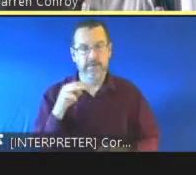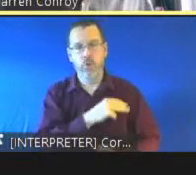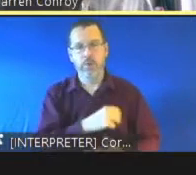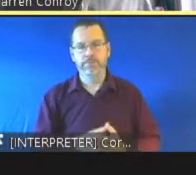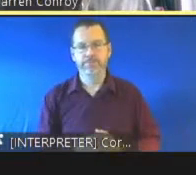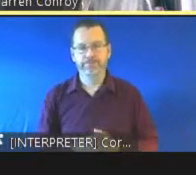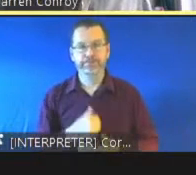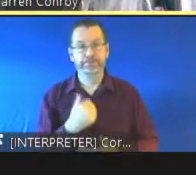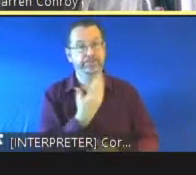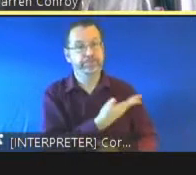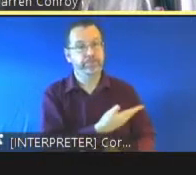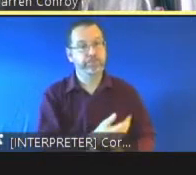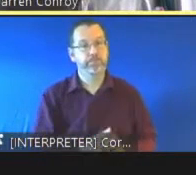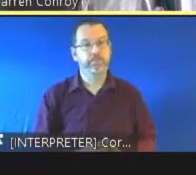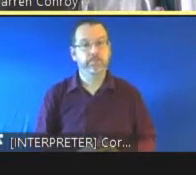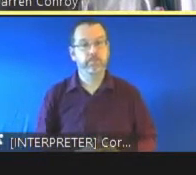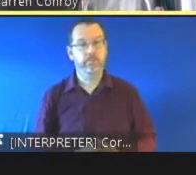slides